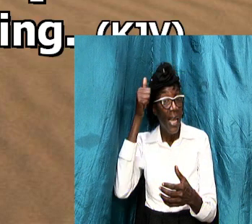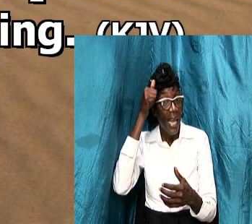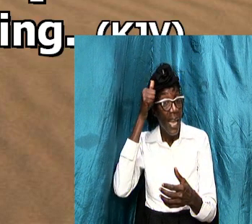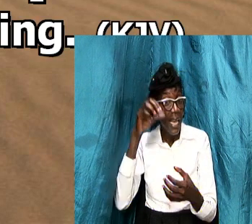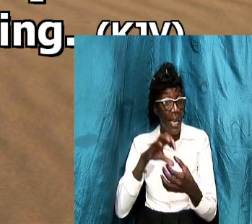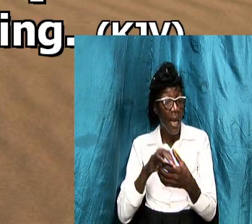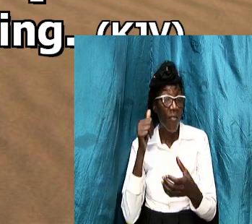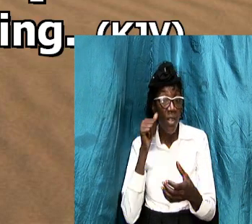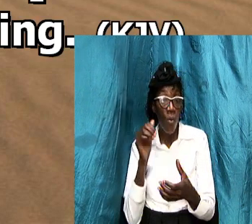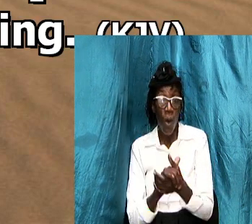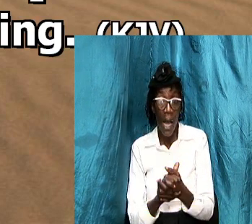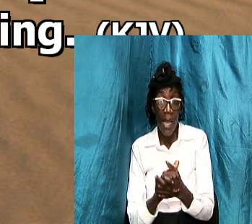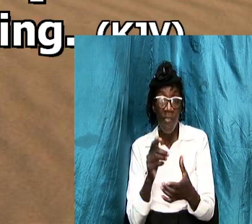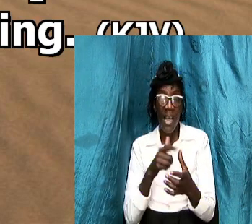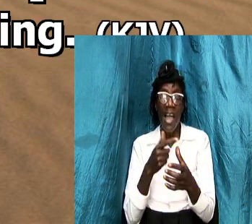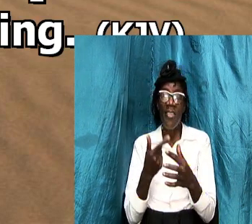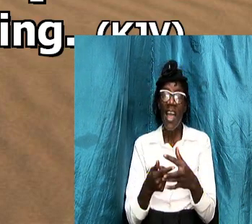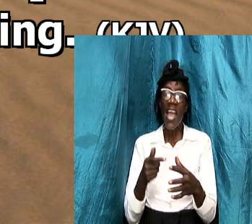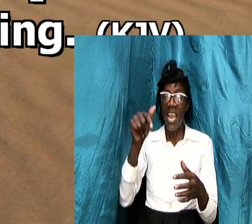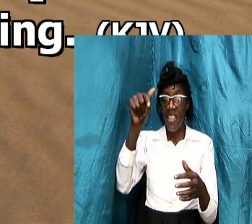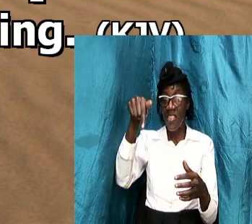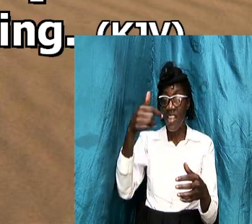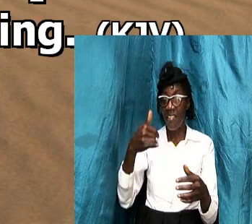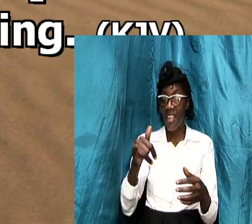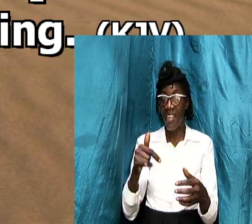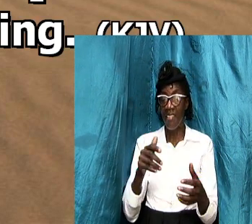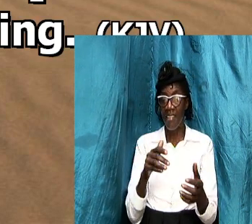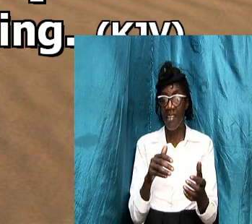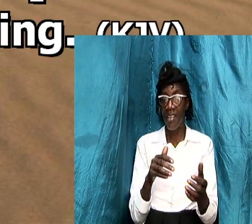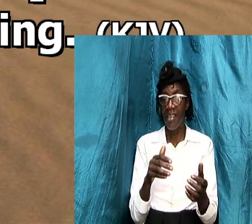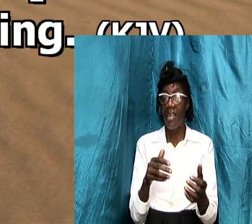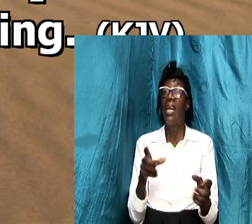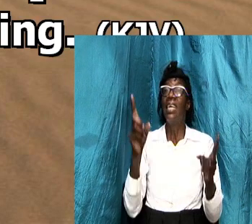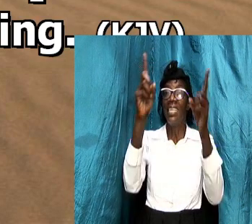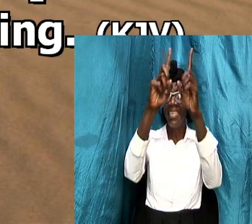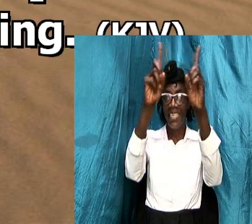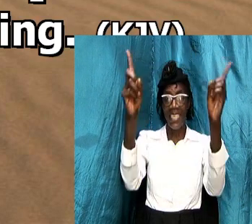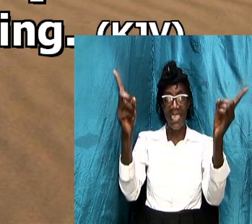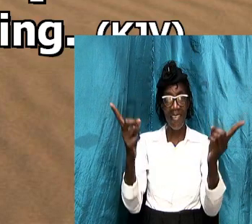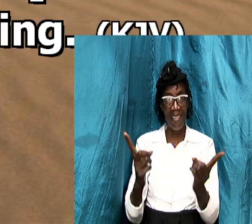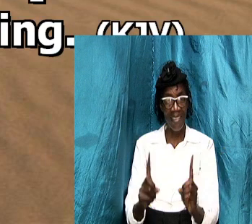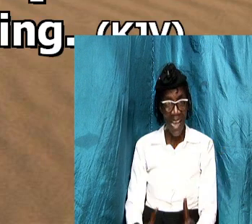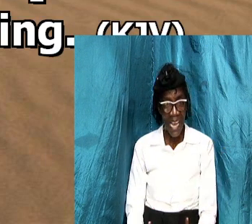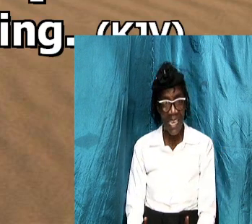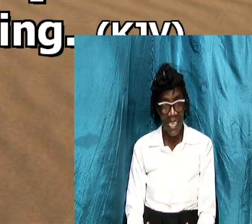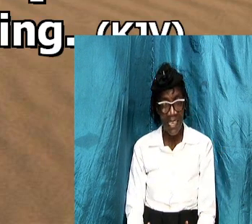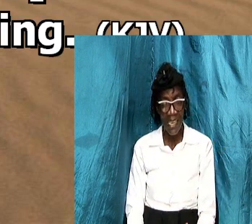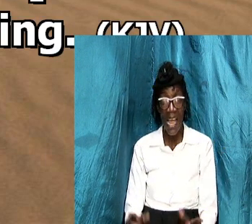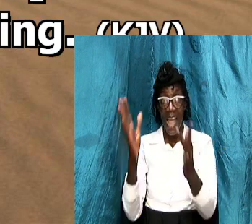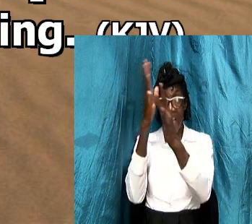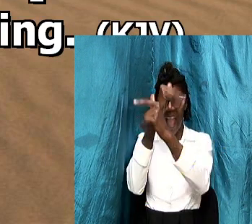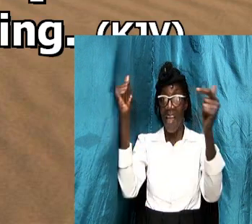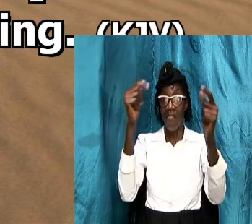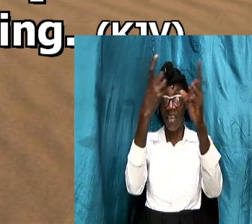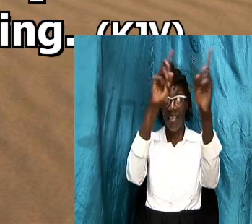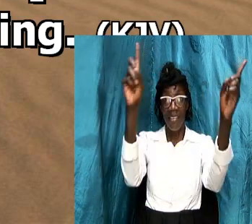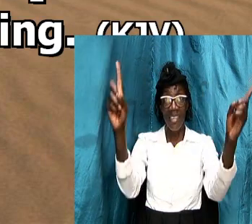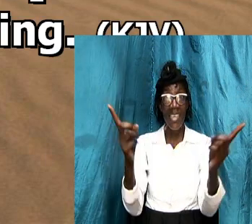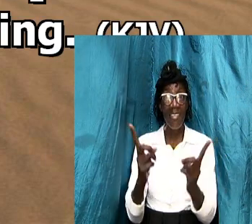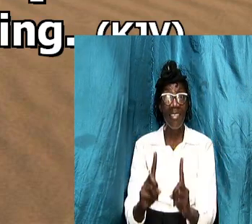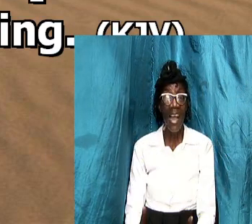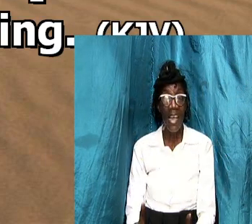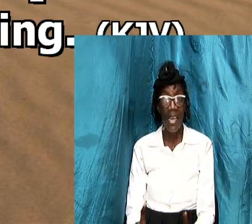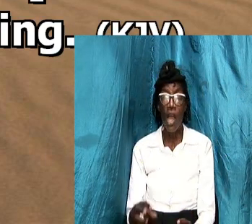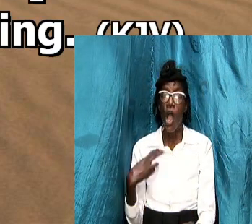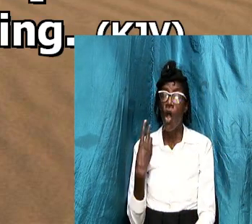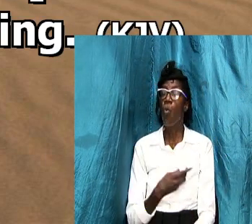the head of the wife then this is by design by heaven's design and we